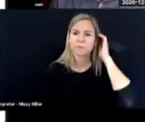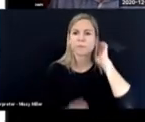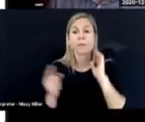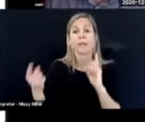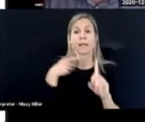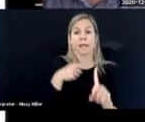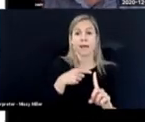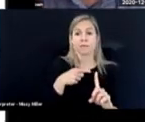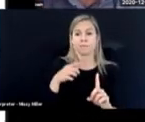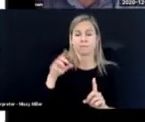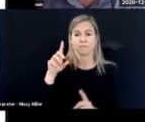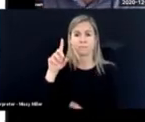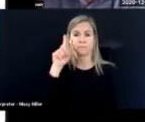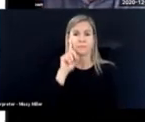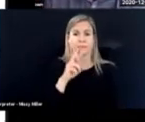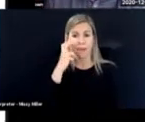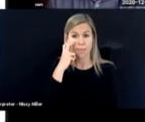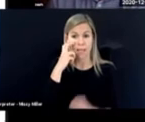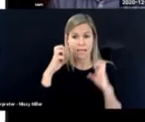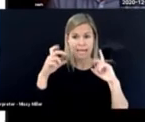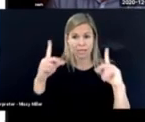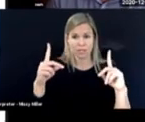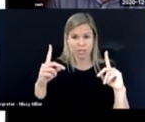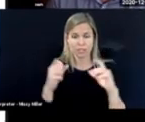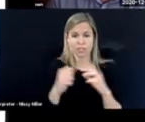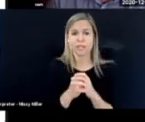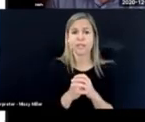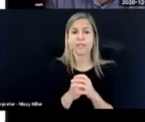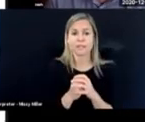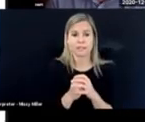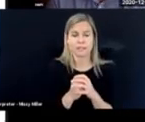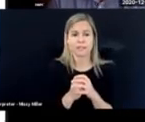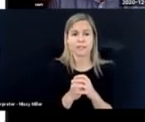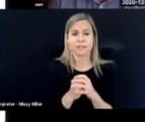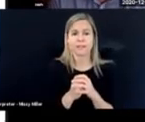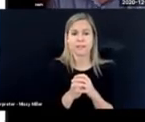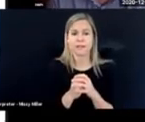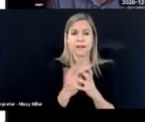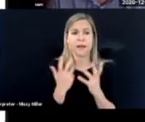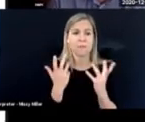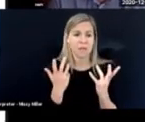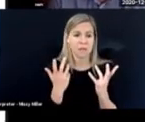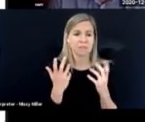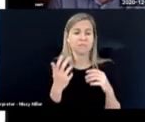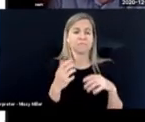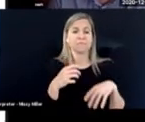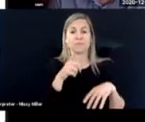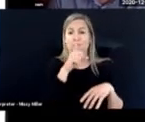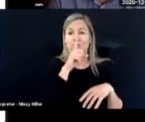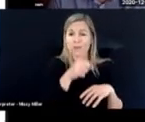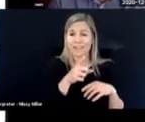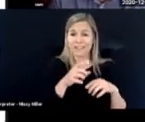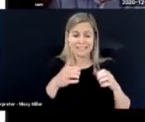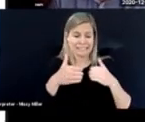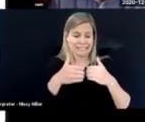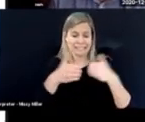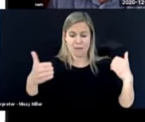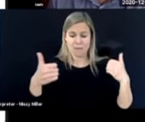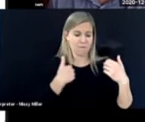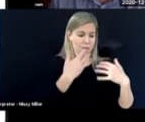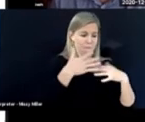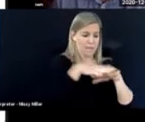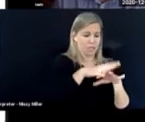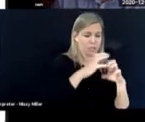And back to deafblind education, far from being exclusive, separate, and